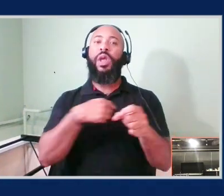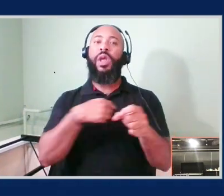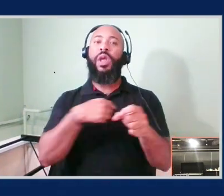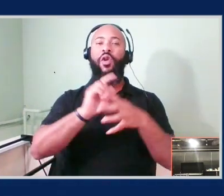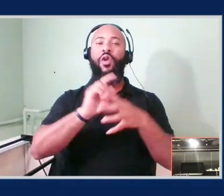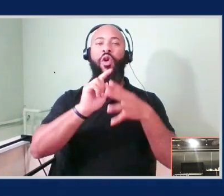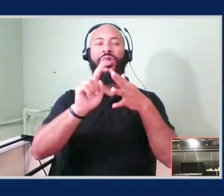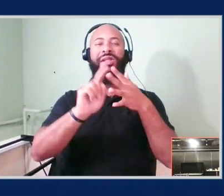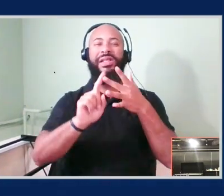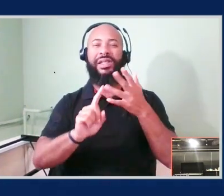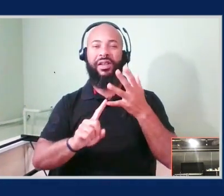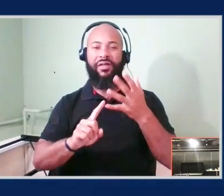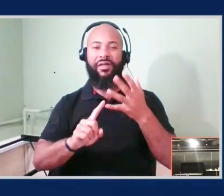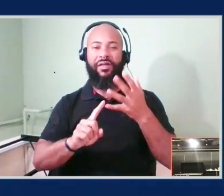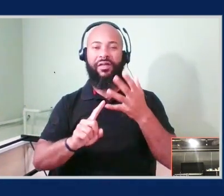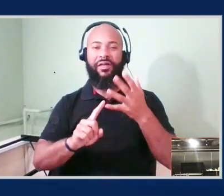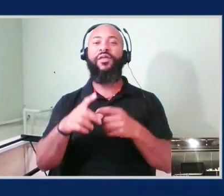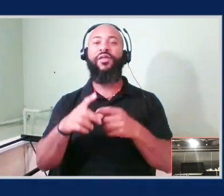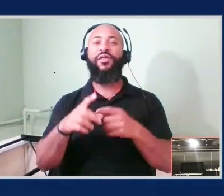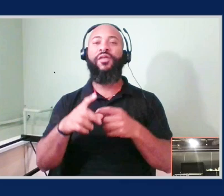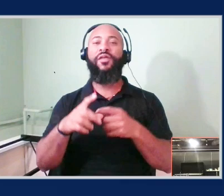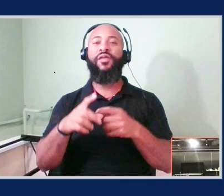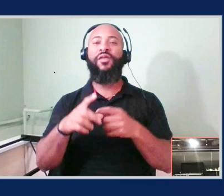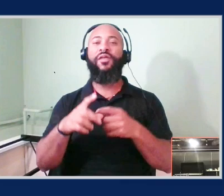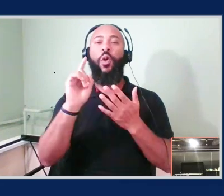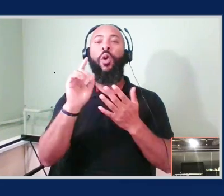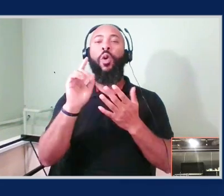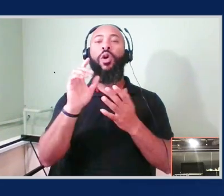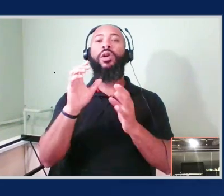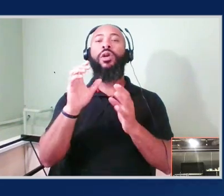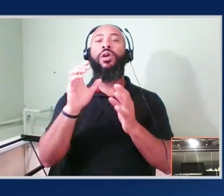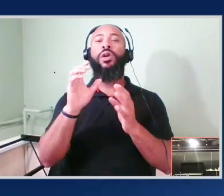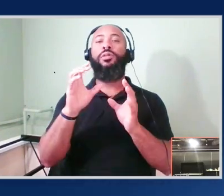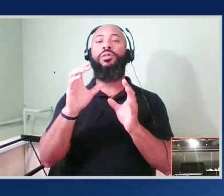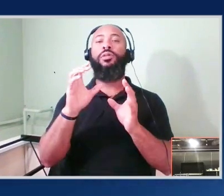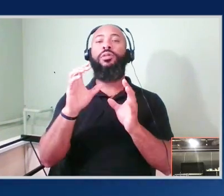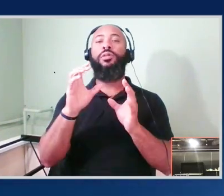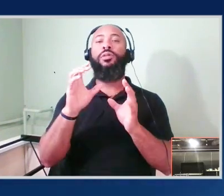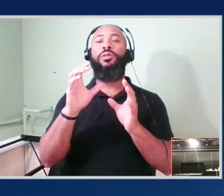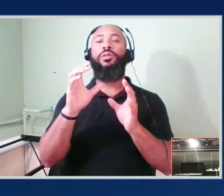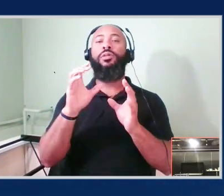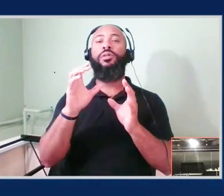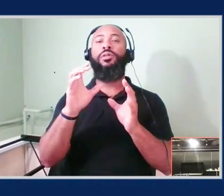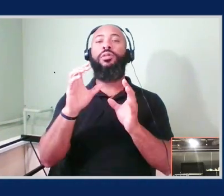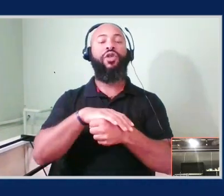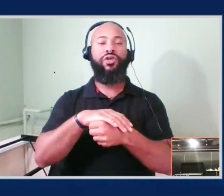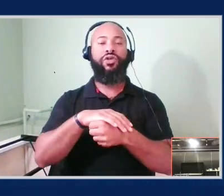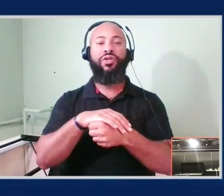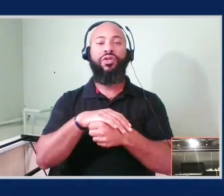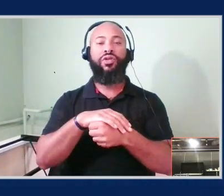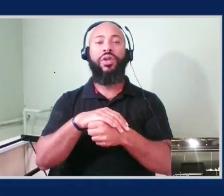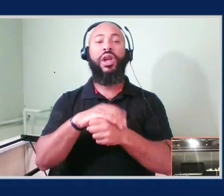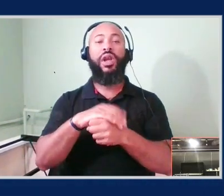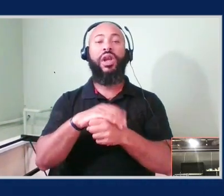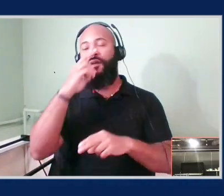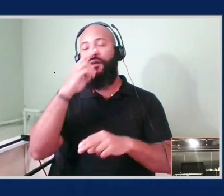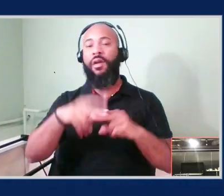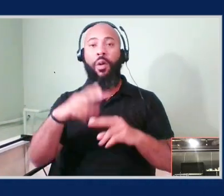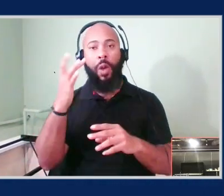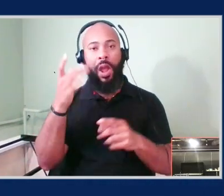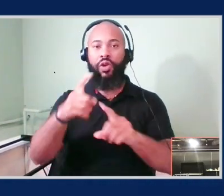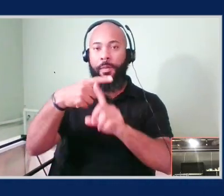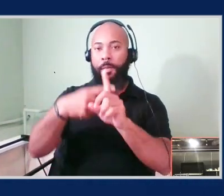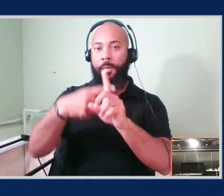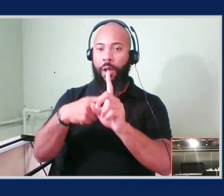Specialty Certification, you know, covers. And it was actually really fun because it was during the month of October, which coincidentally is